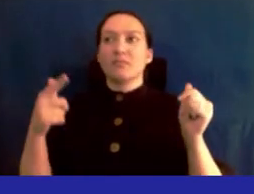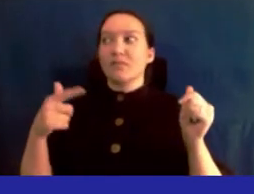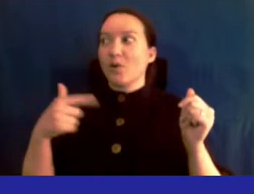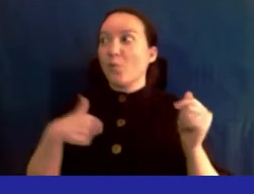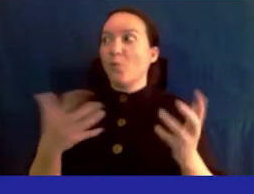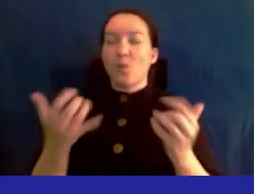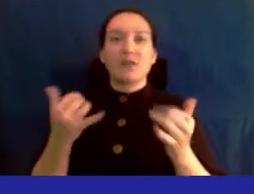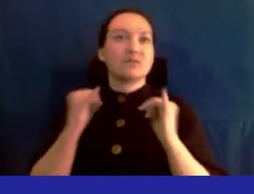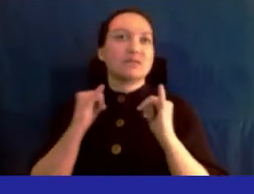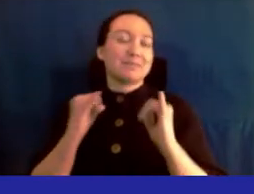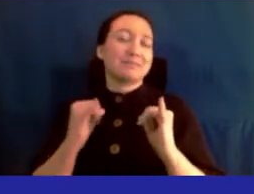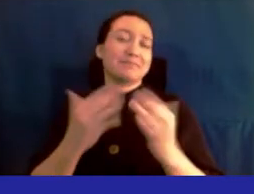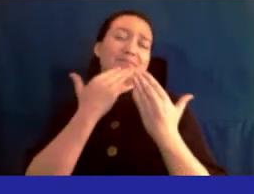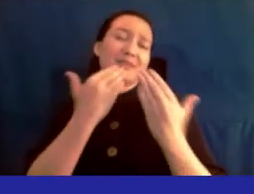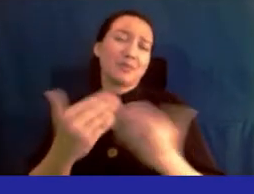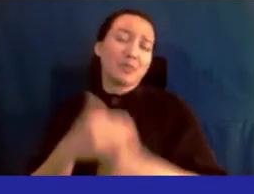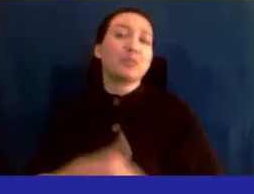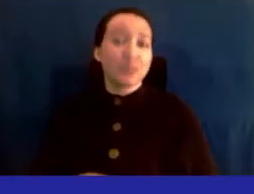same thing. Thank you.